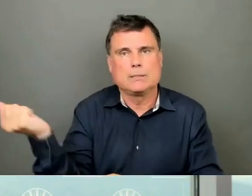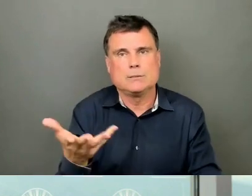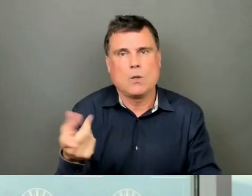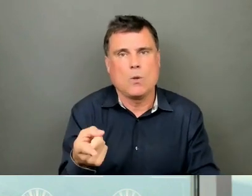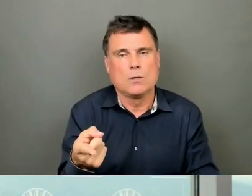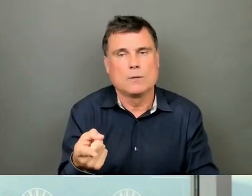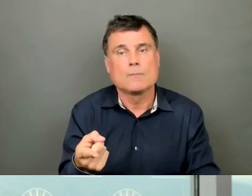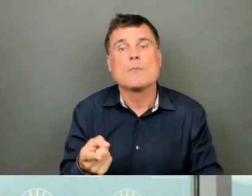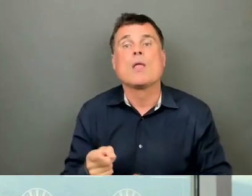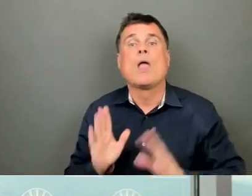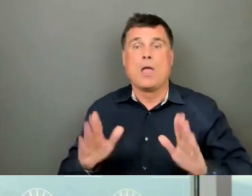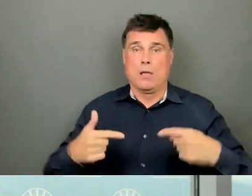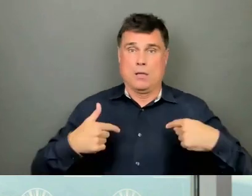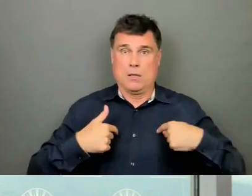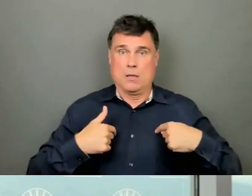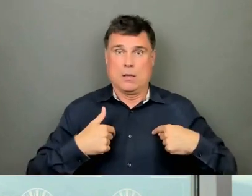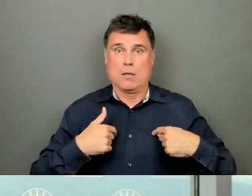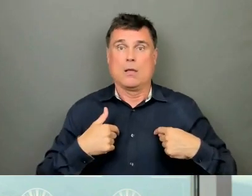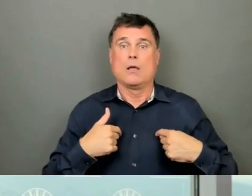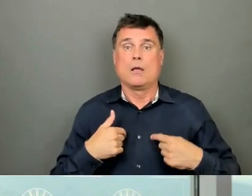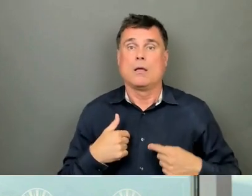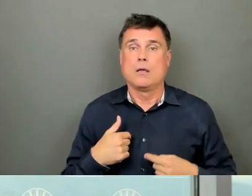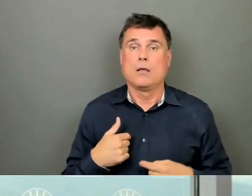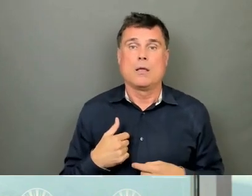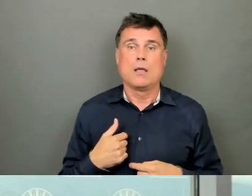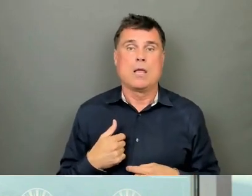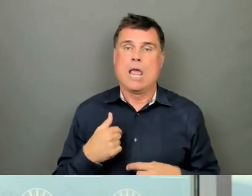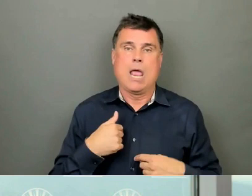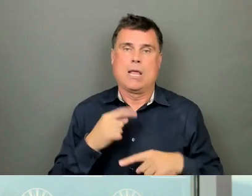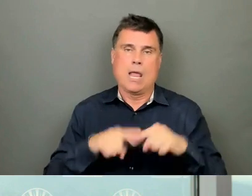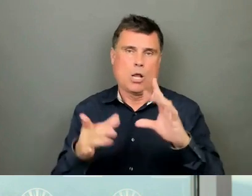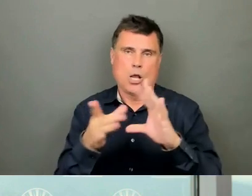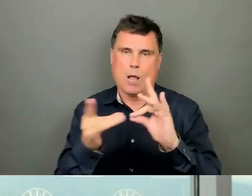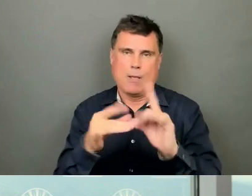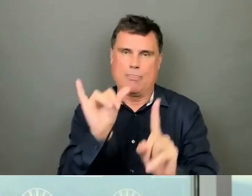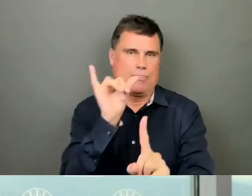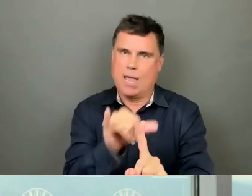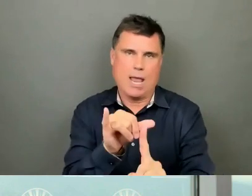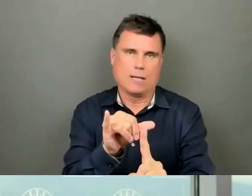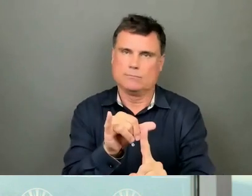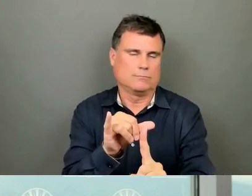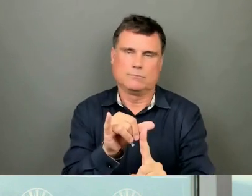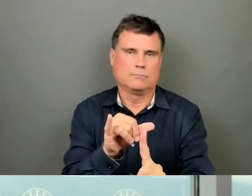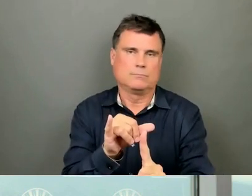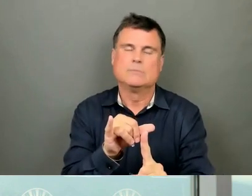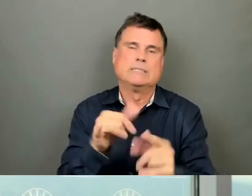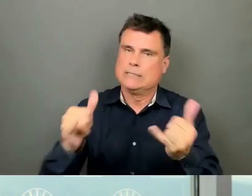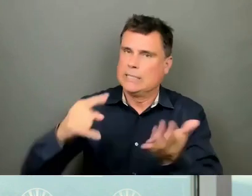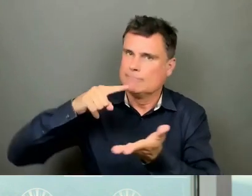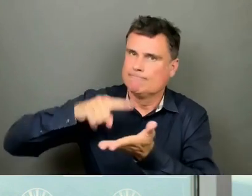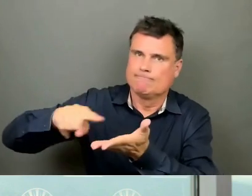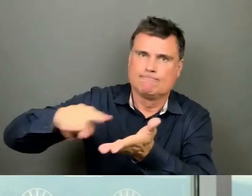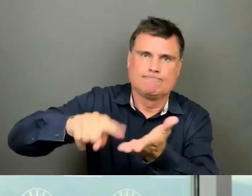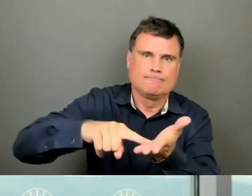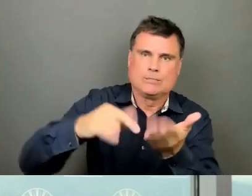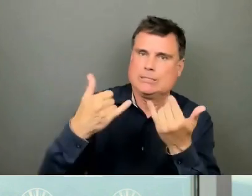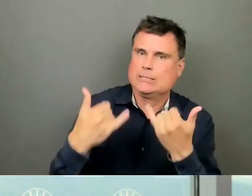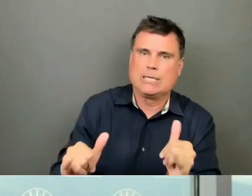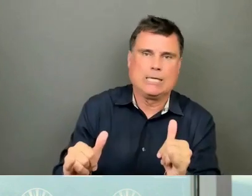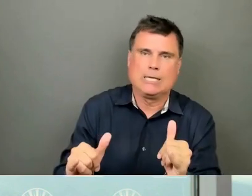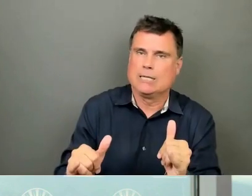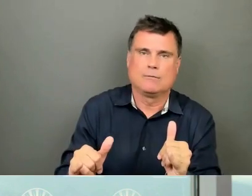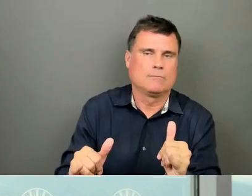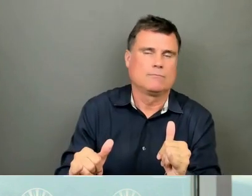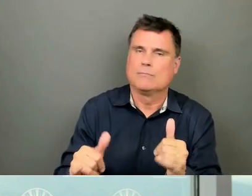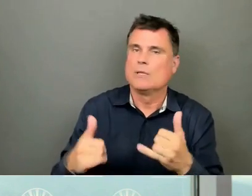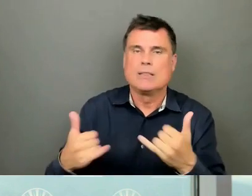role as attorney general and frankly as one of the witnesses in the proceedings, I'll refrain from commenting on witness evidence until the inquiry is